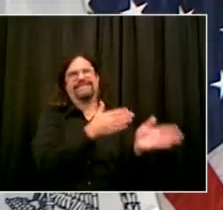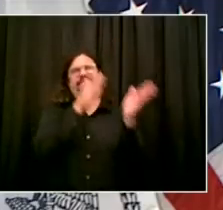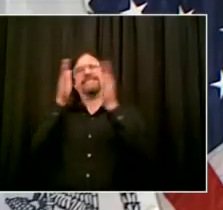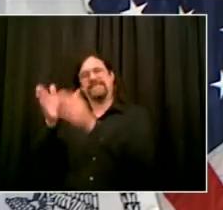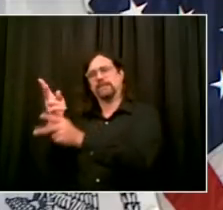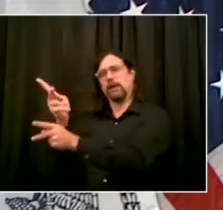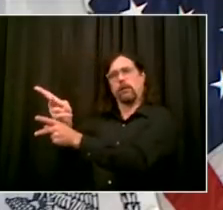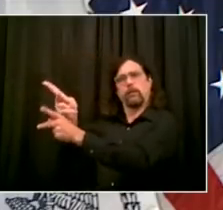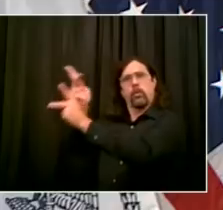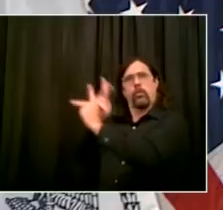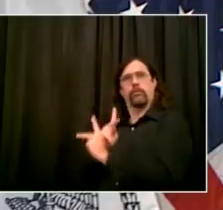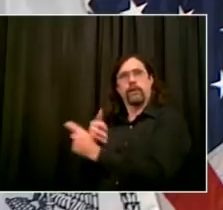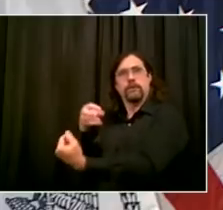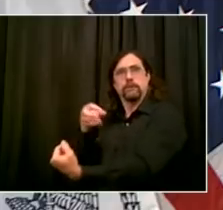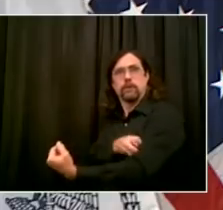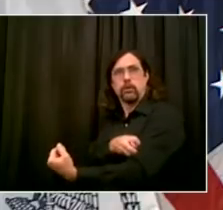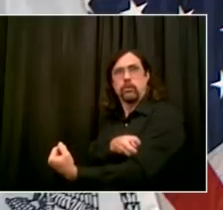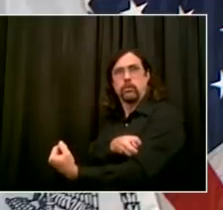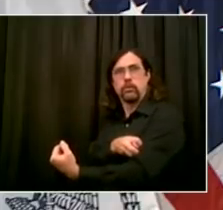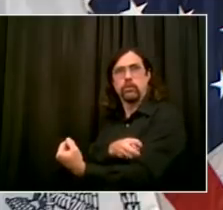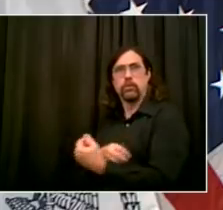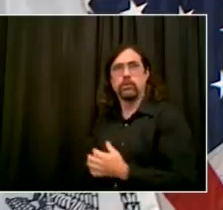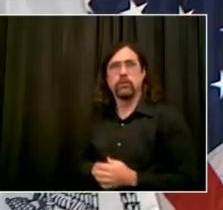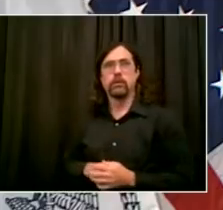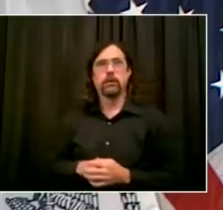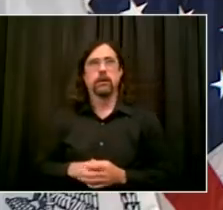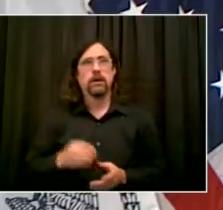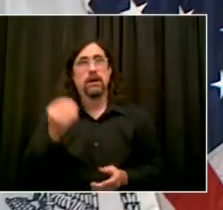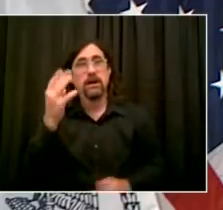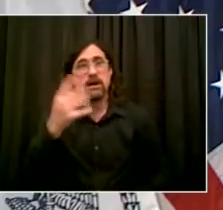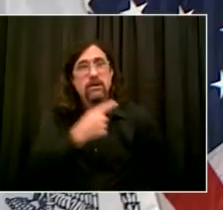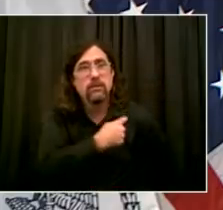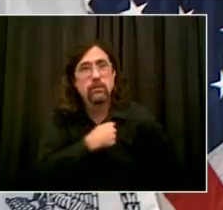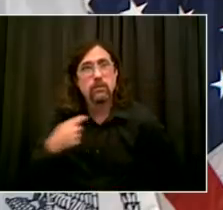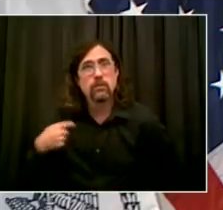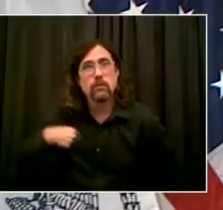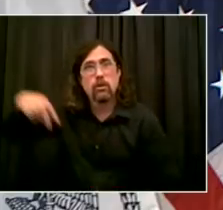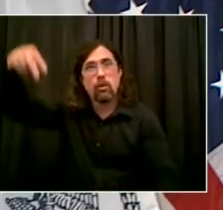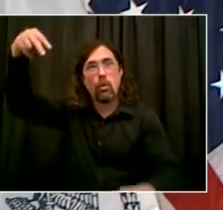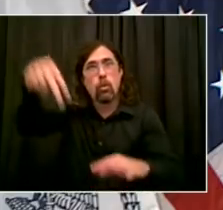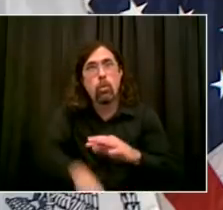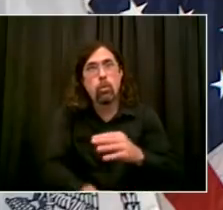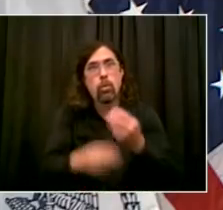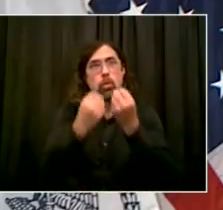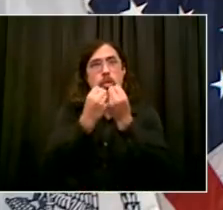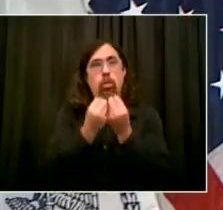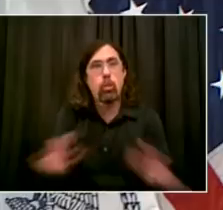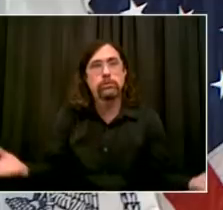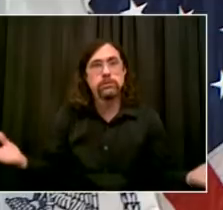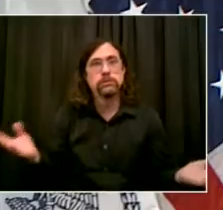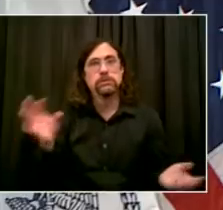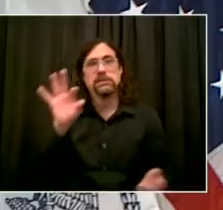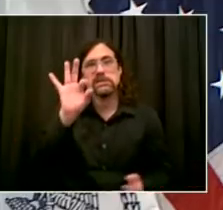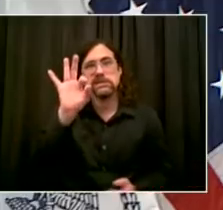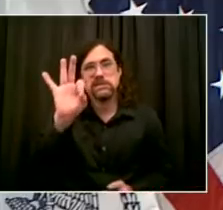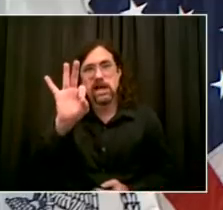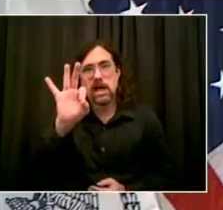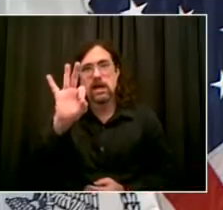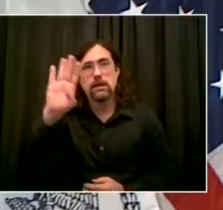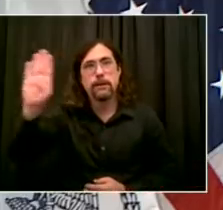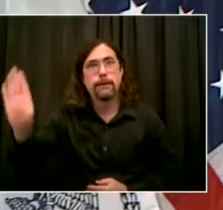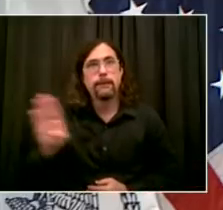revenue. When you don't have $9 billion you had before, you are going to see cuts. You are going to see painful cuts. You're going to see services